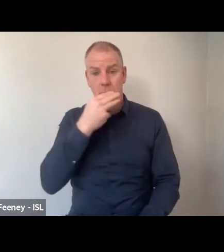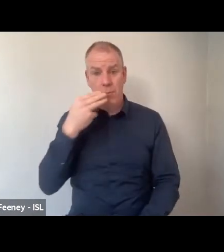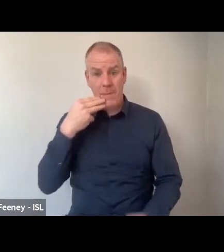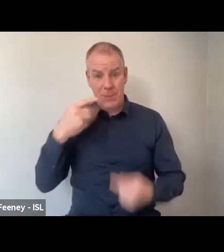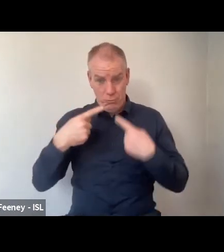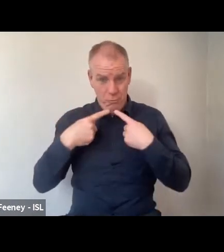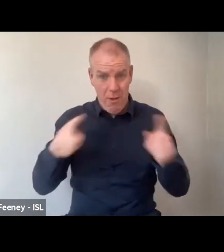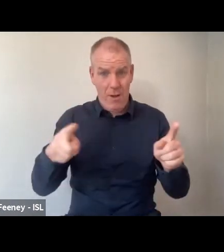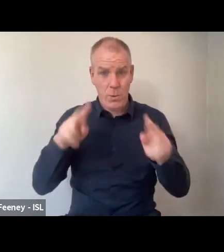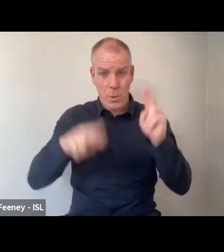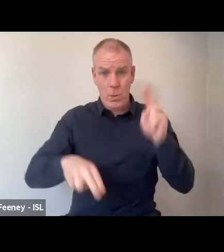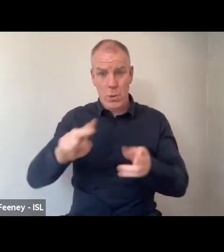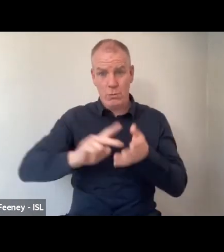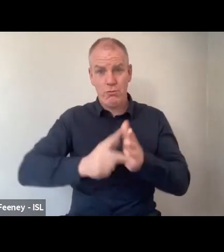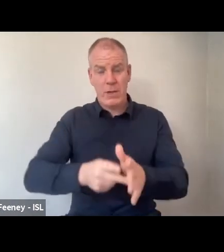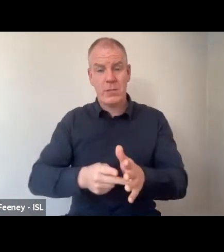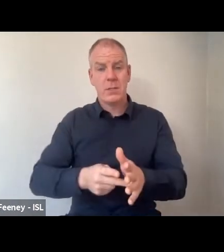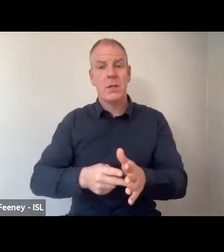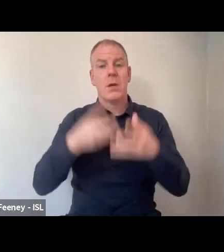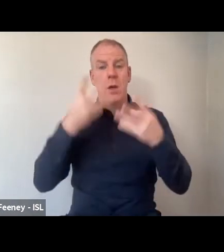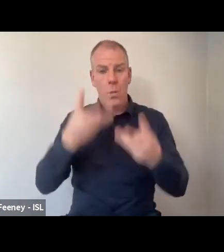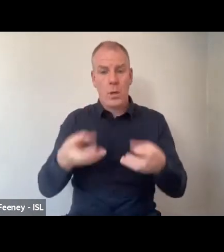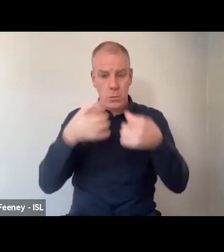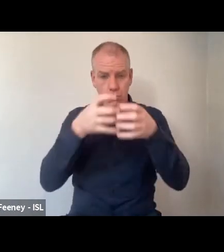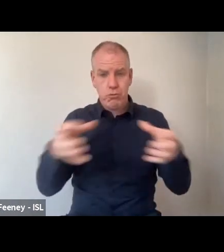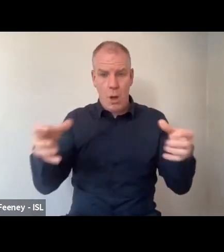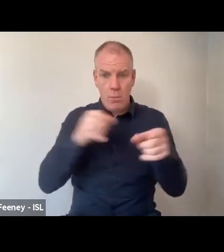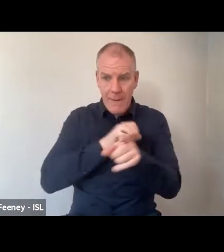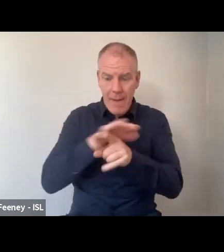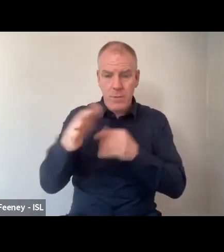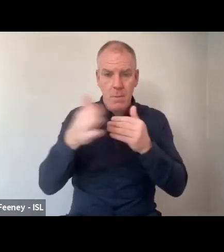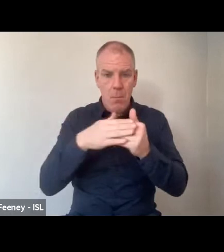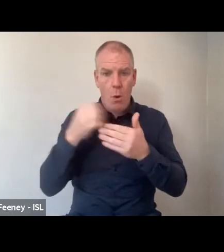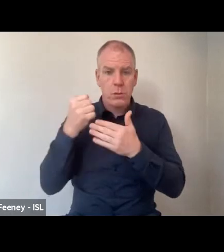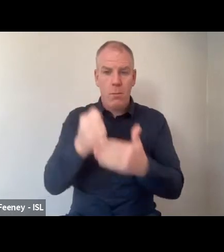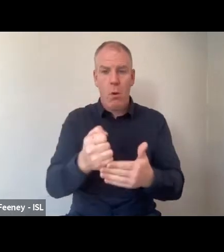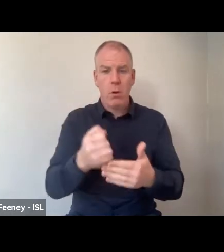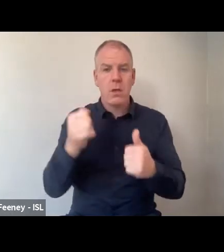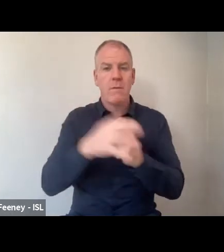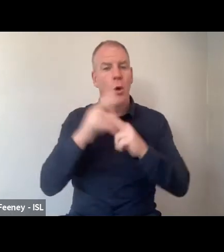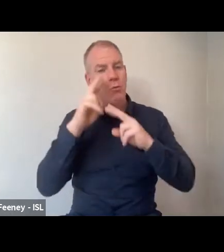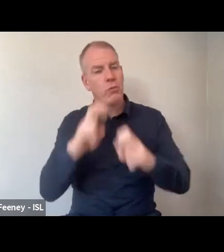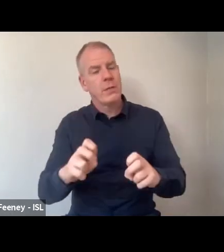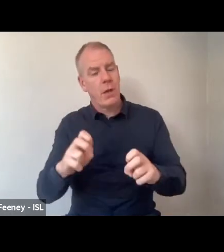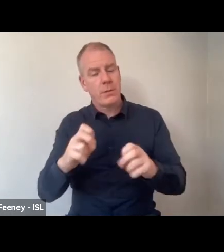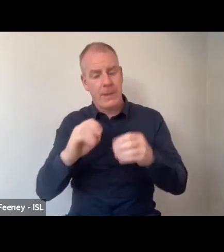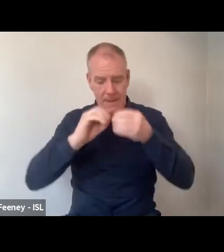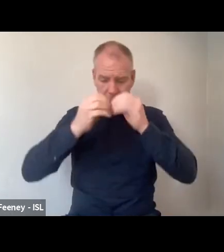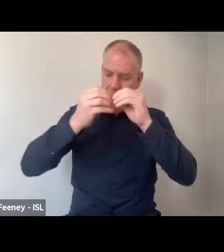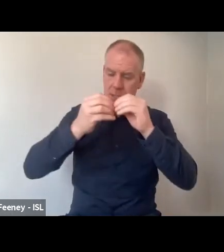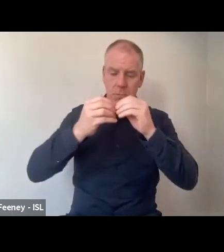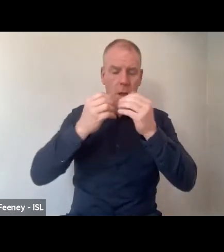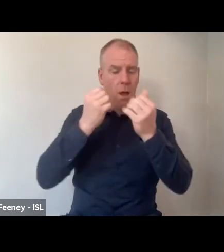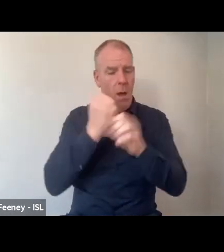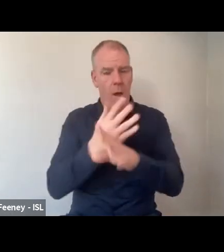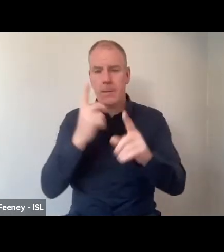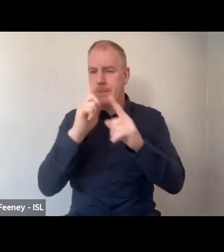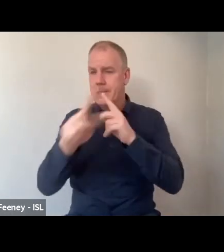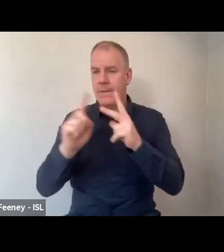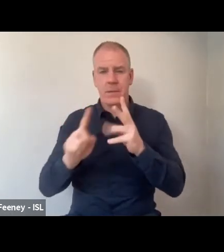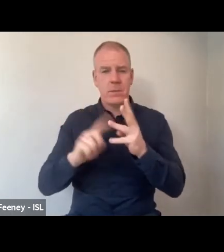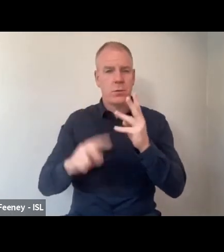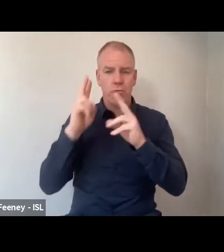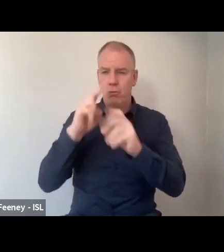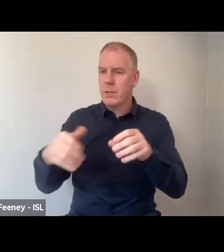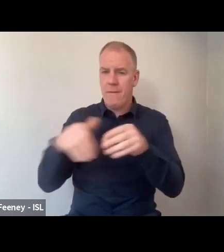our new strategy. We're committed to growing support for research and innovation with all the many research actors in our